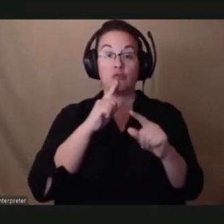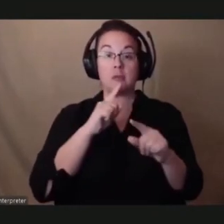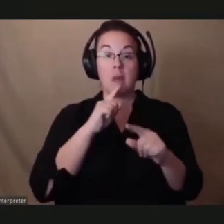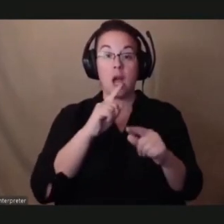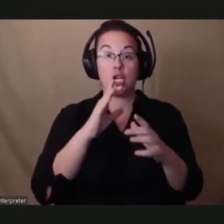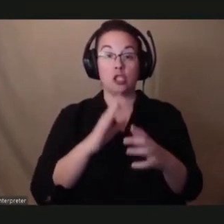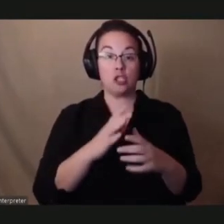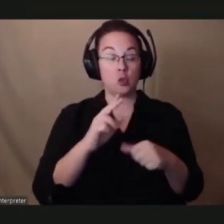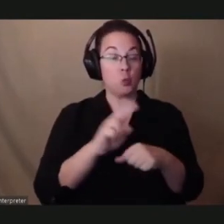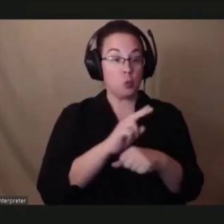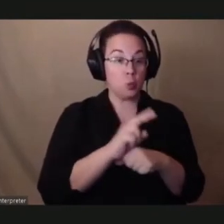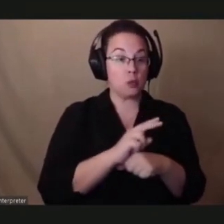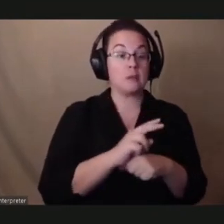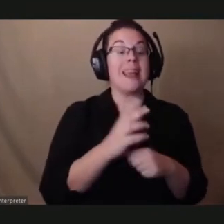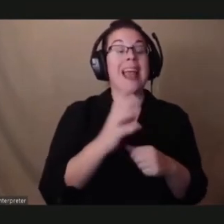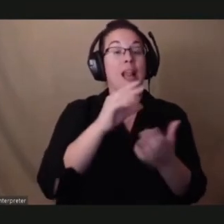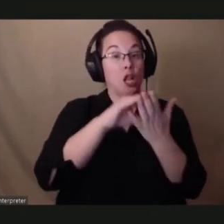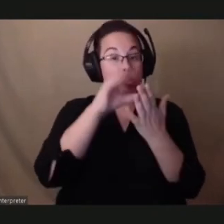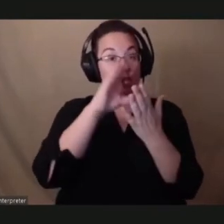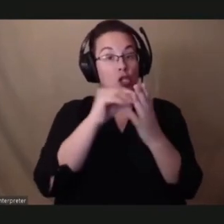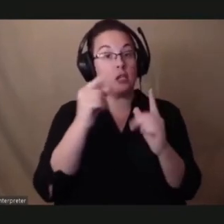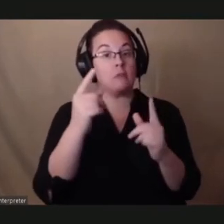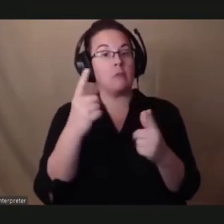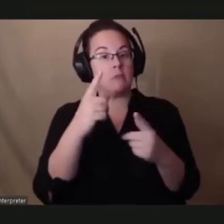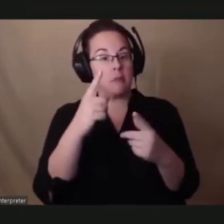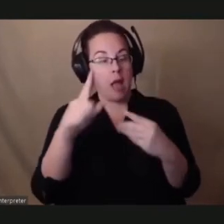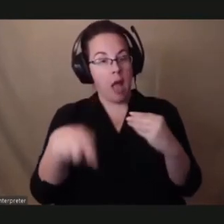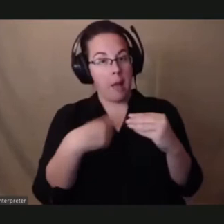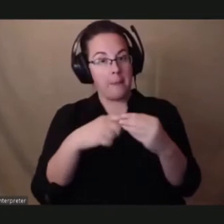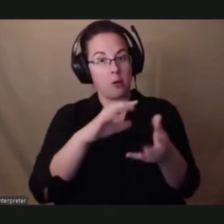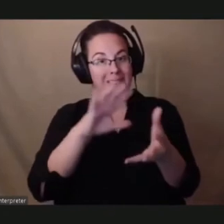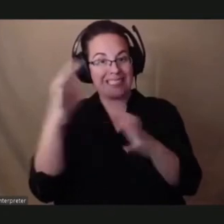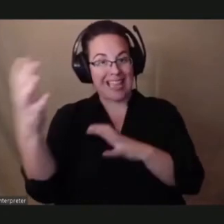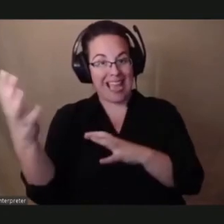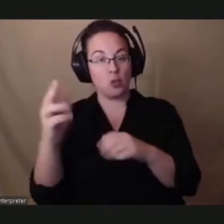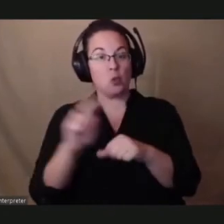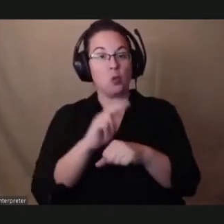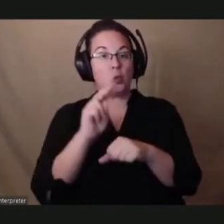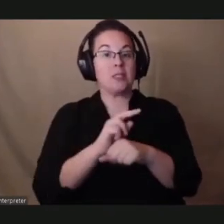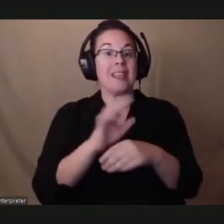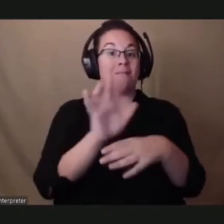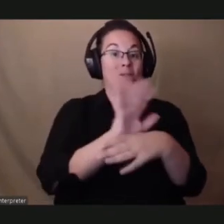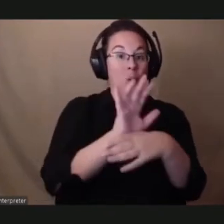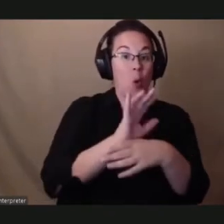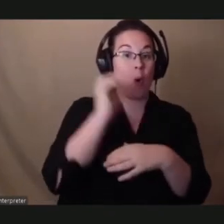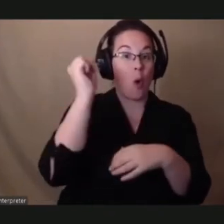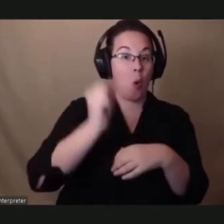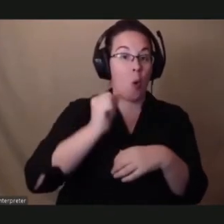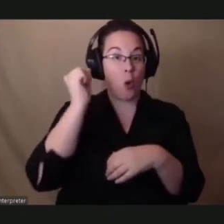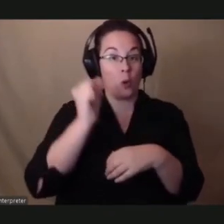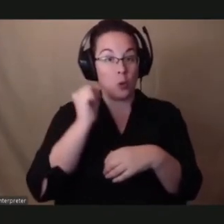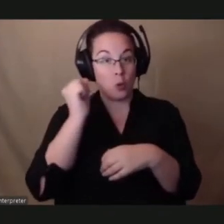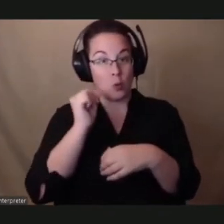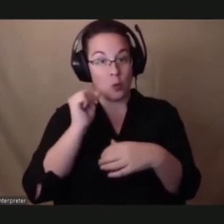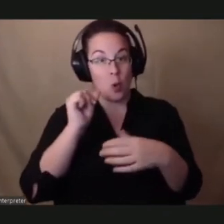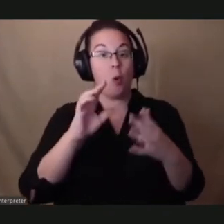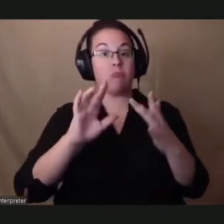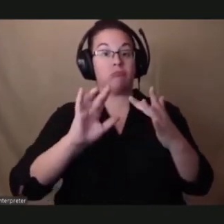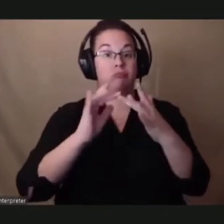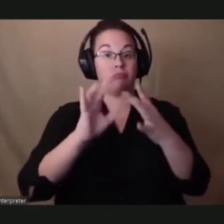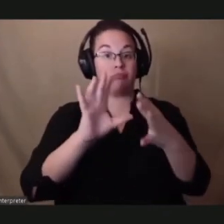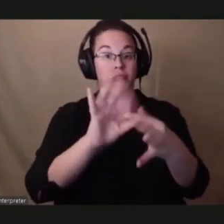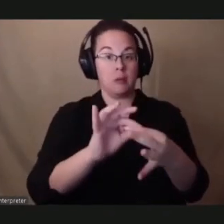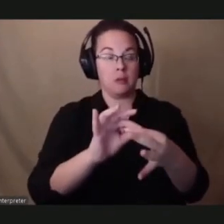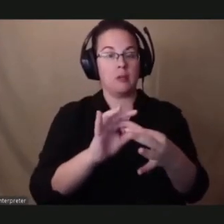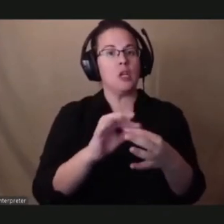consumers through the Internet during disasters, including through video and audio. Finally, this story shows how slowly we've adjusted to these